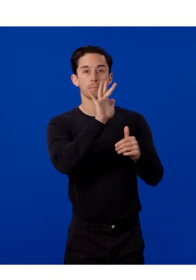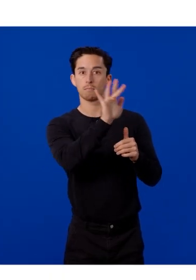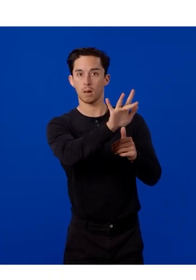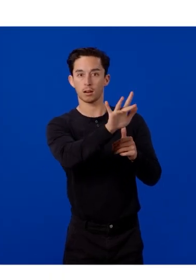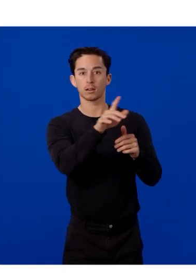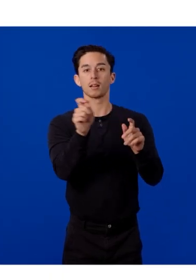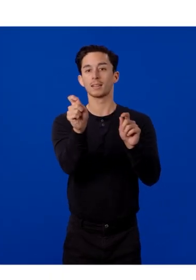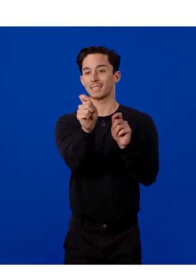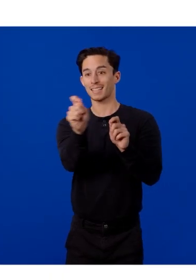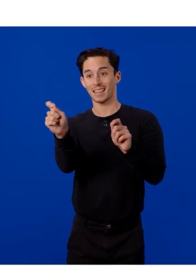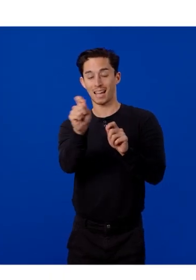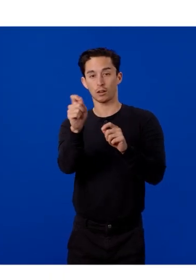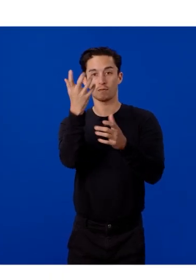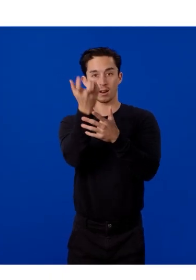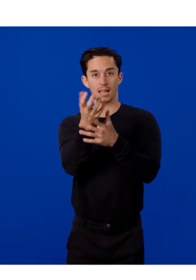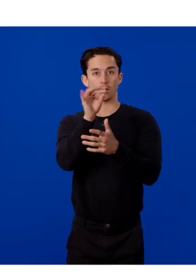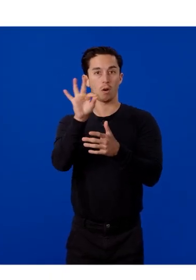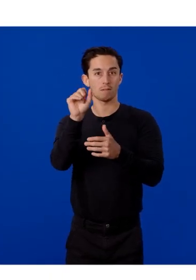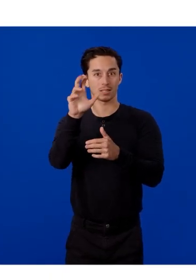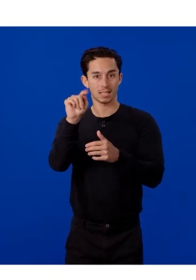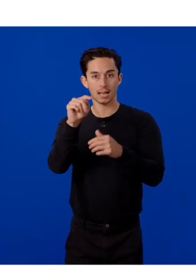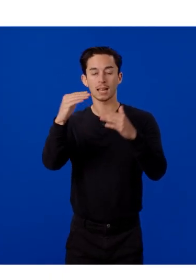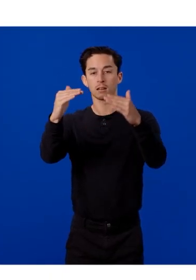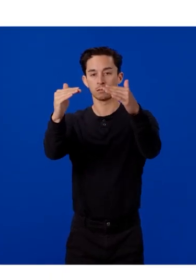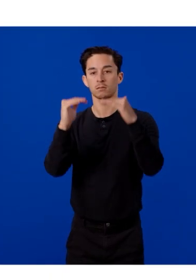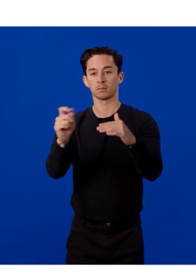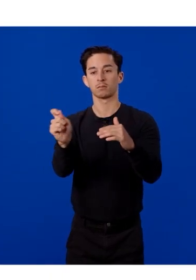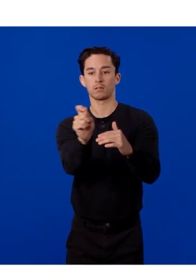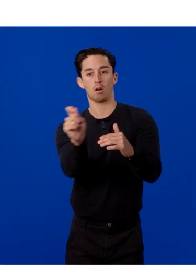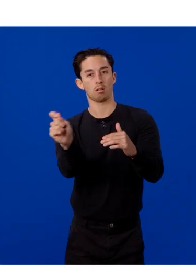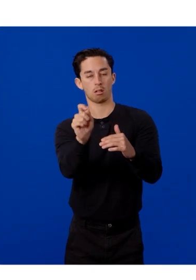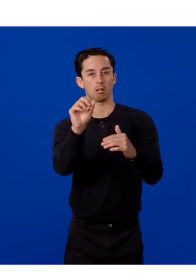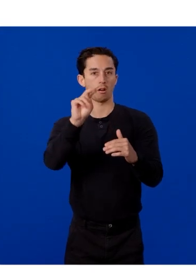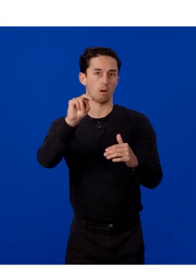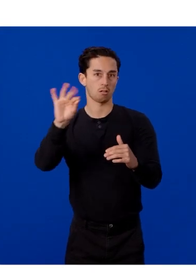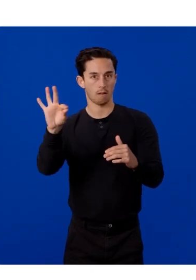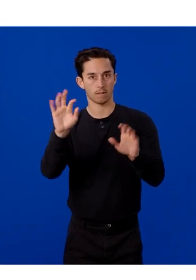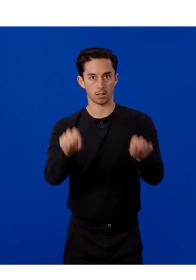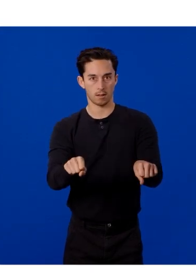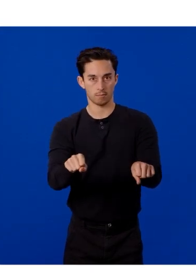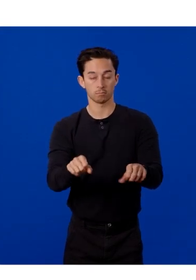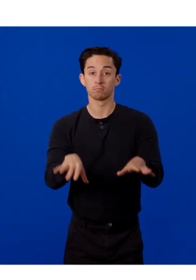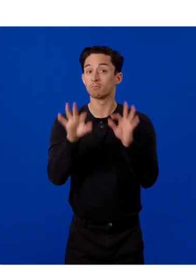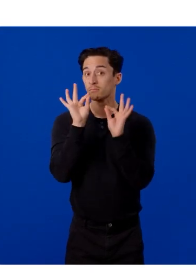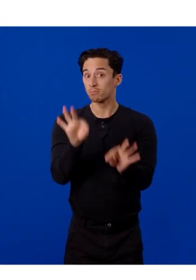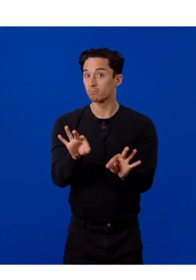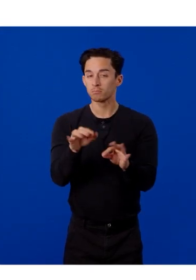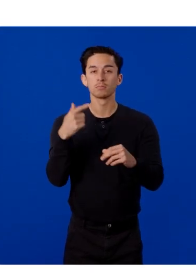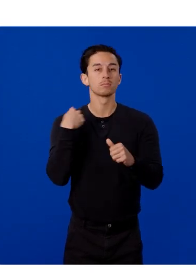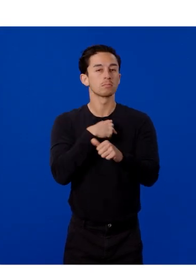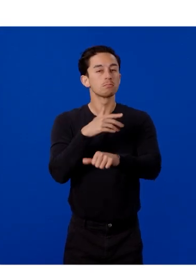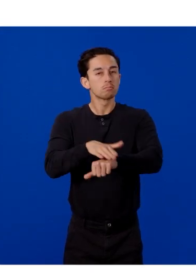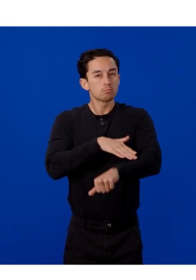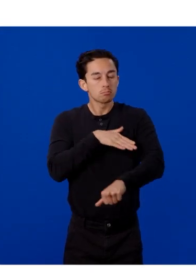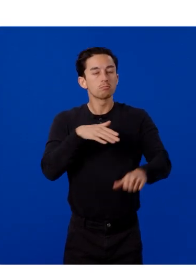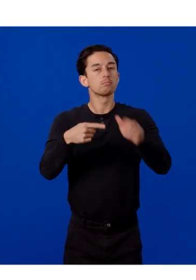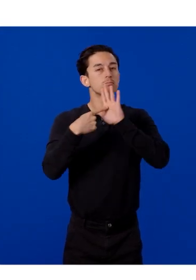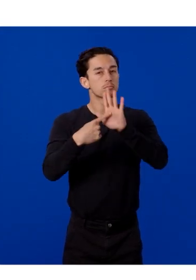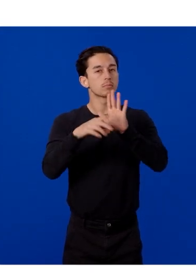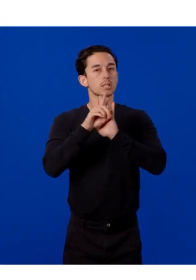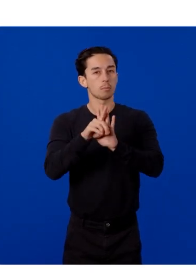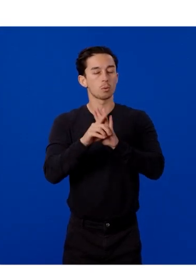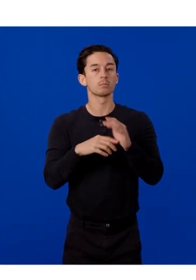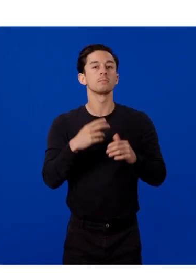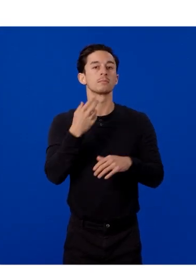into a slider, and bounding box visuals into a toggle. Perfect! Let's slowly walk through this demo. We call the